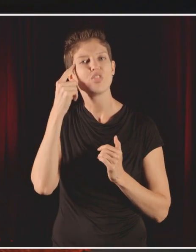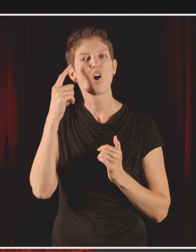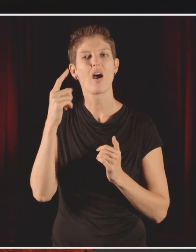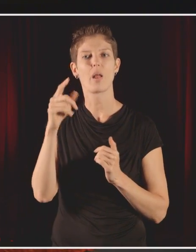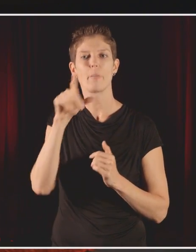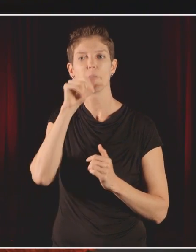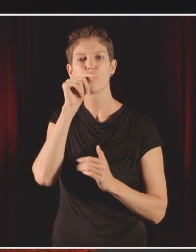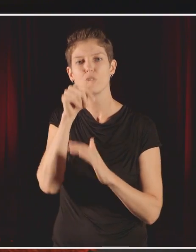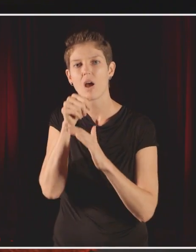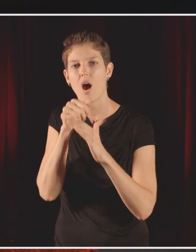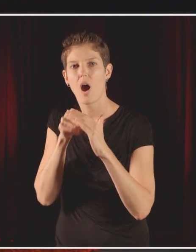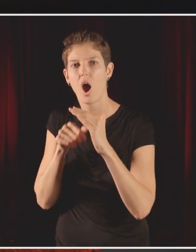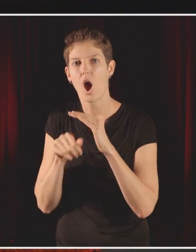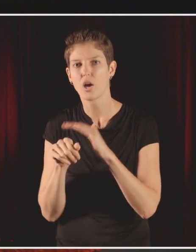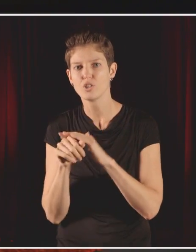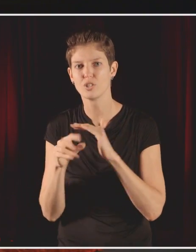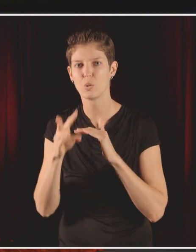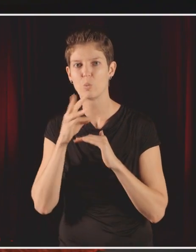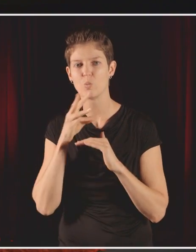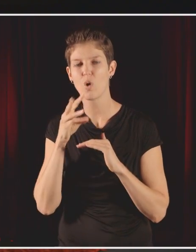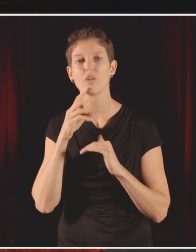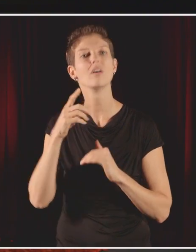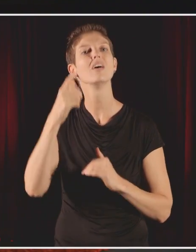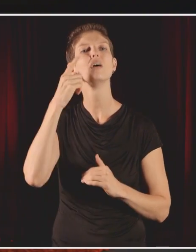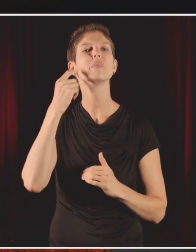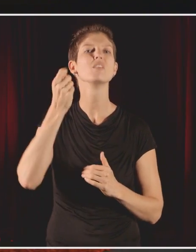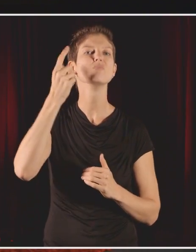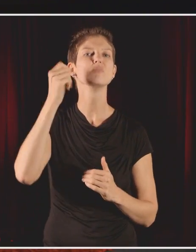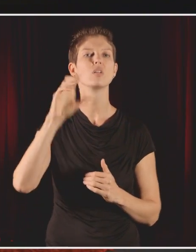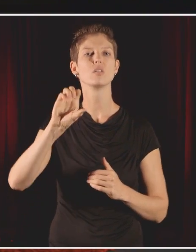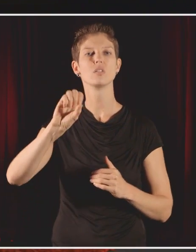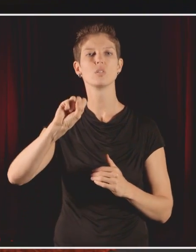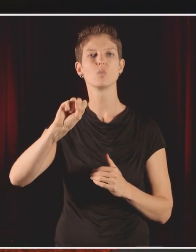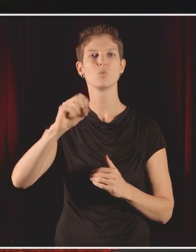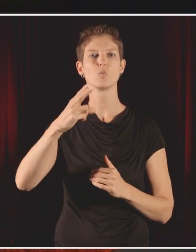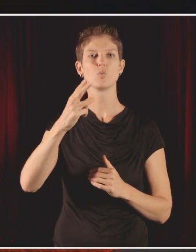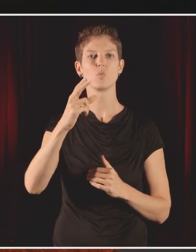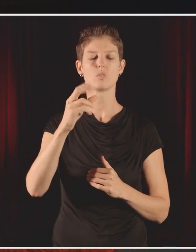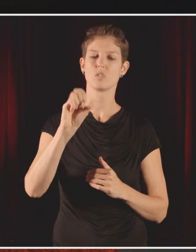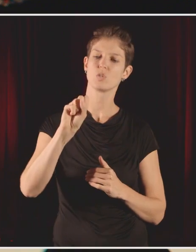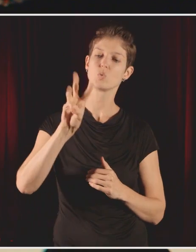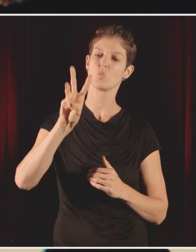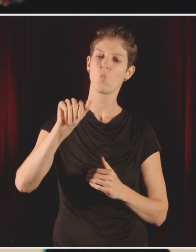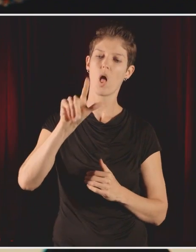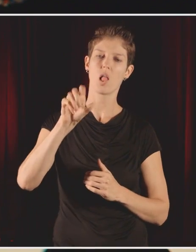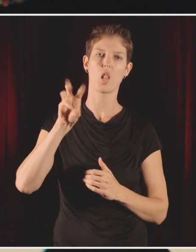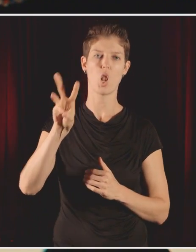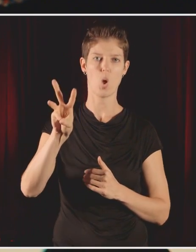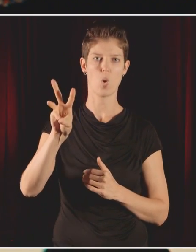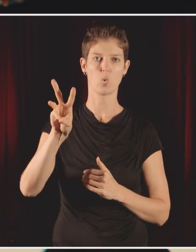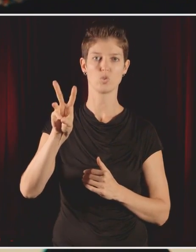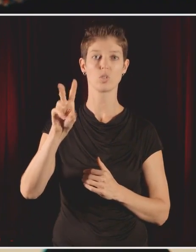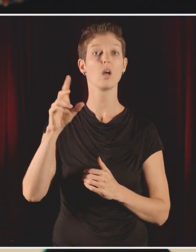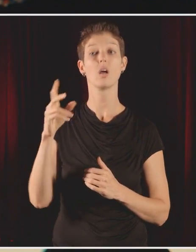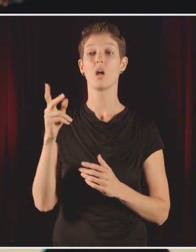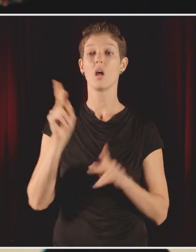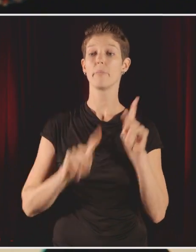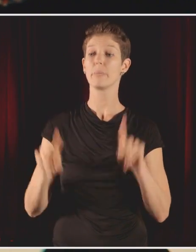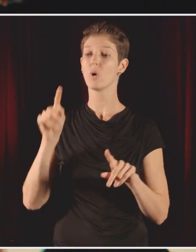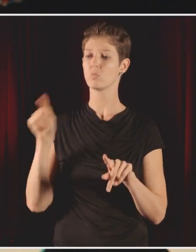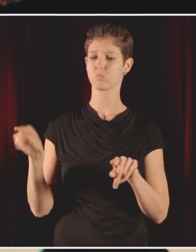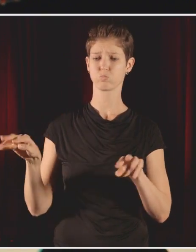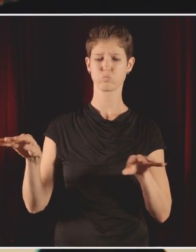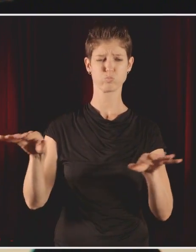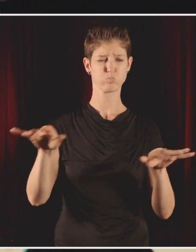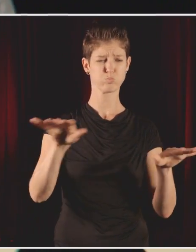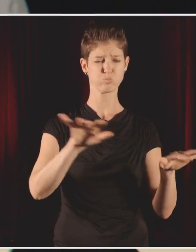And it was inspired by swallows. Swallows will be in marshes, hundreds of thousands one day, and they'll be gone the next. And so it makes sense